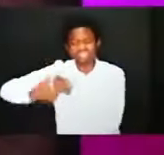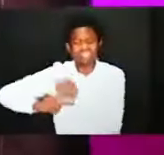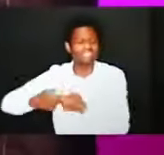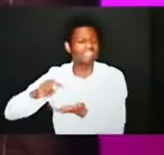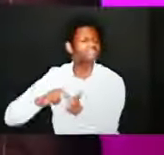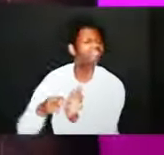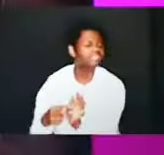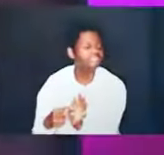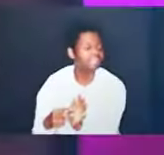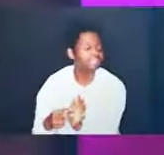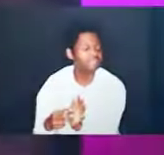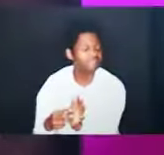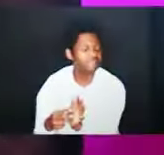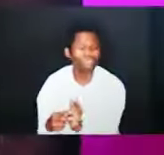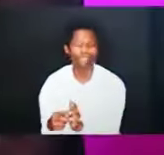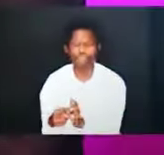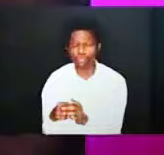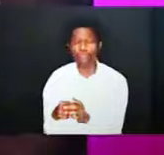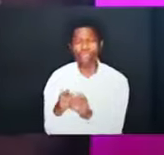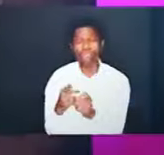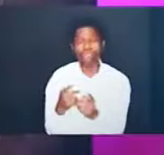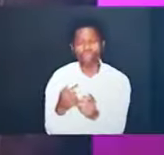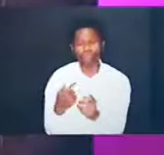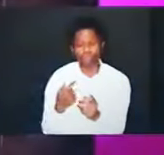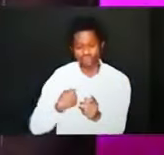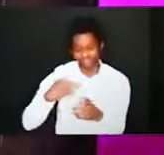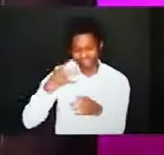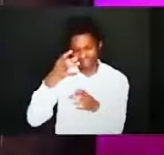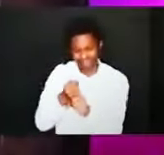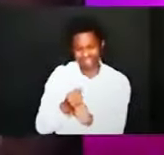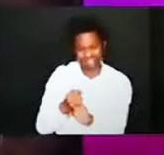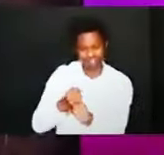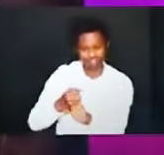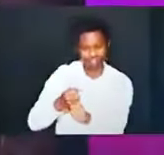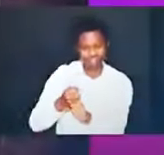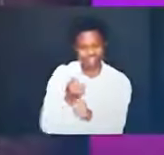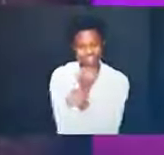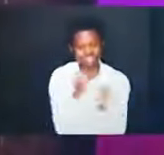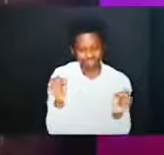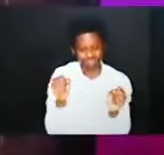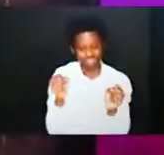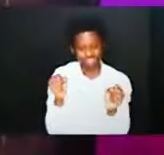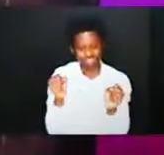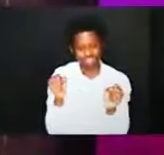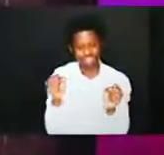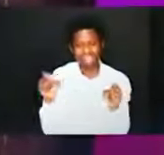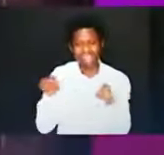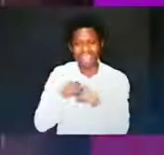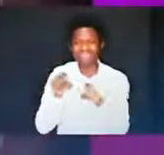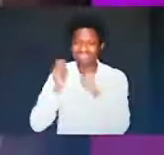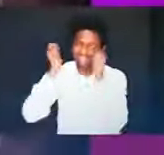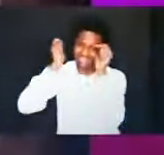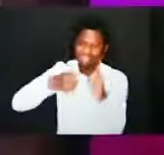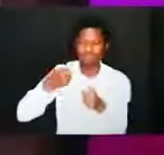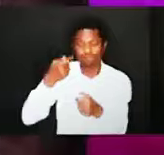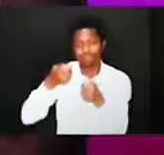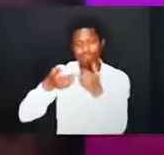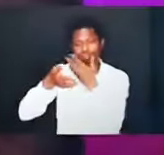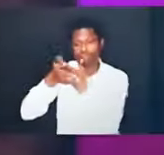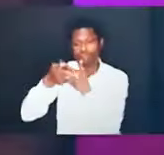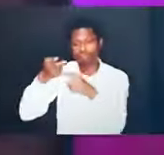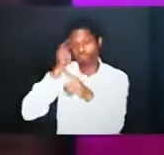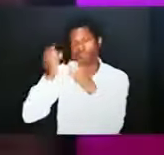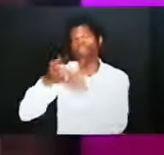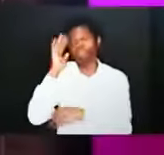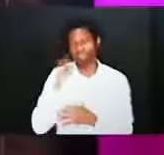we get it only as a gift not as something we earn that is